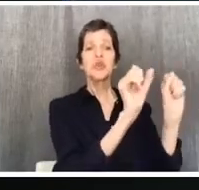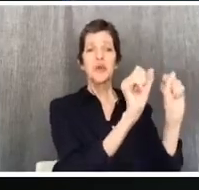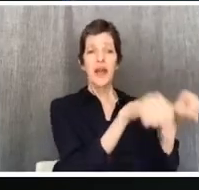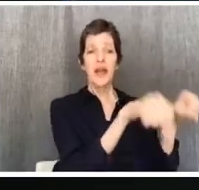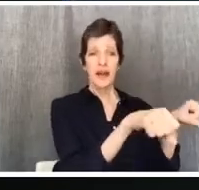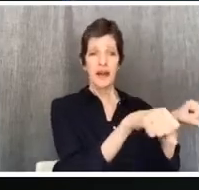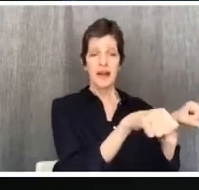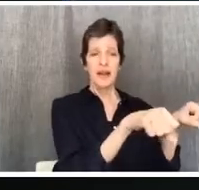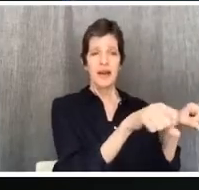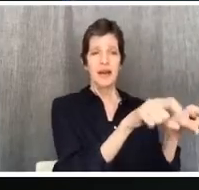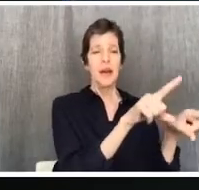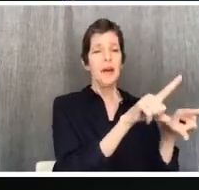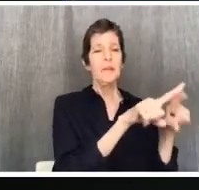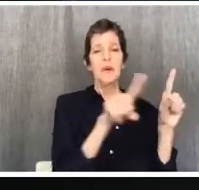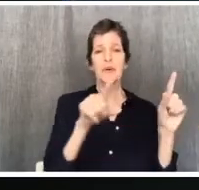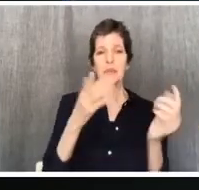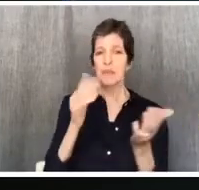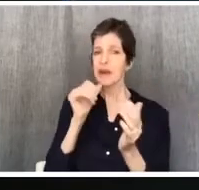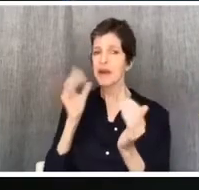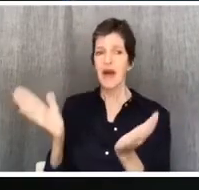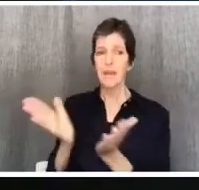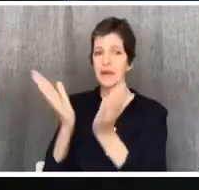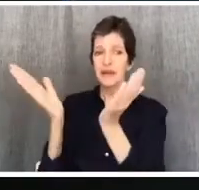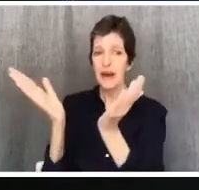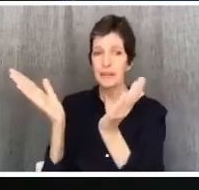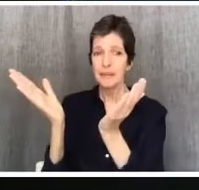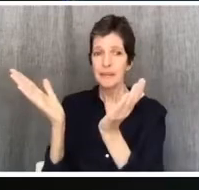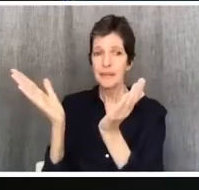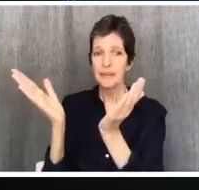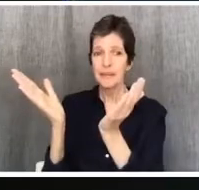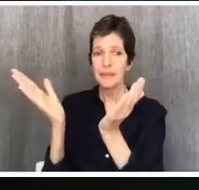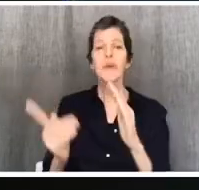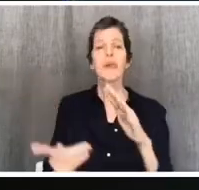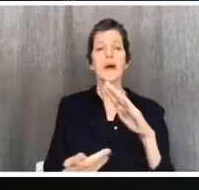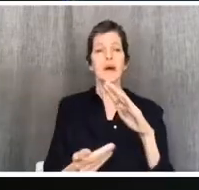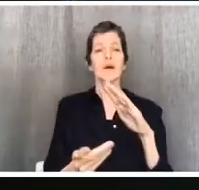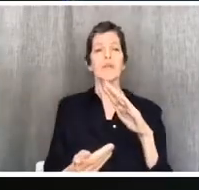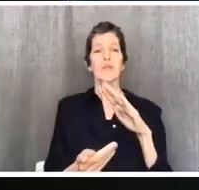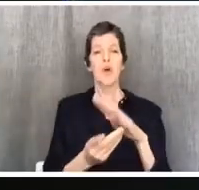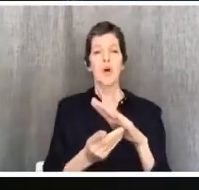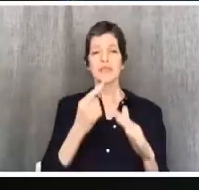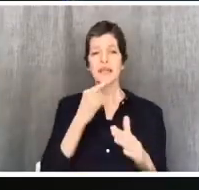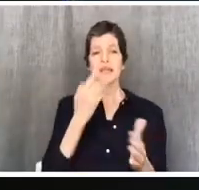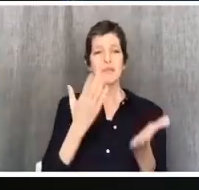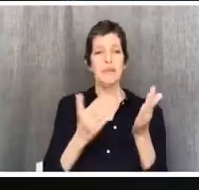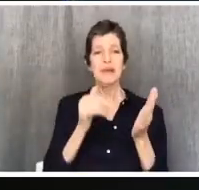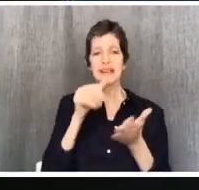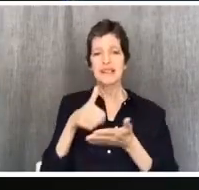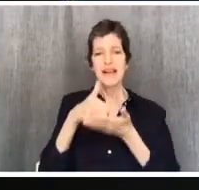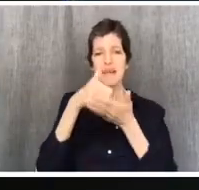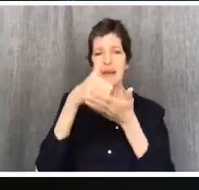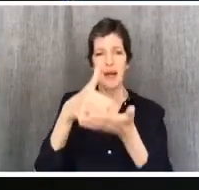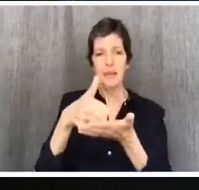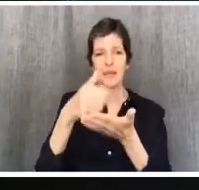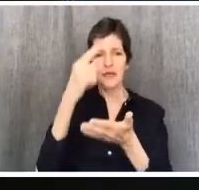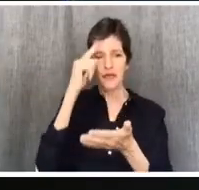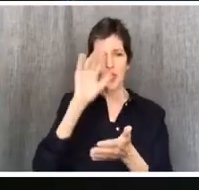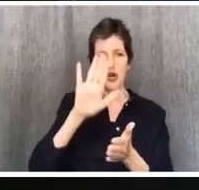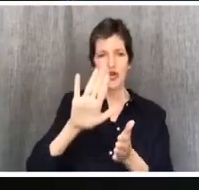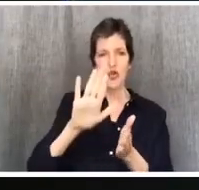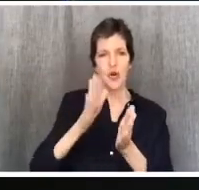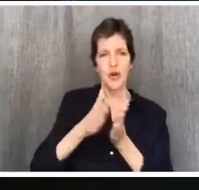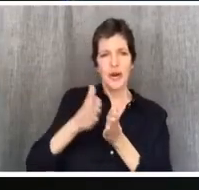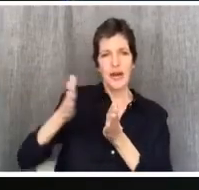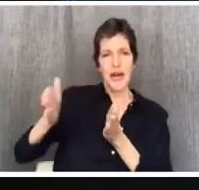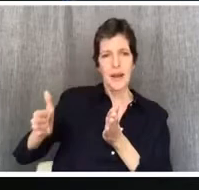neighbor. Paul begins with a quote that probably the libertine group within the Corinthian church was saying.